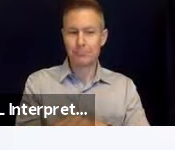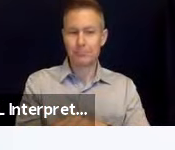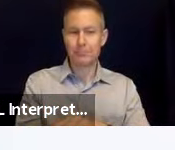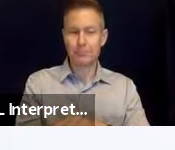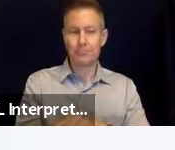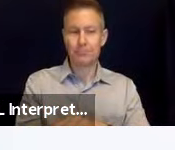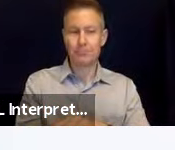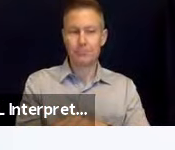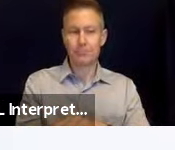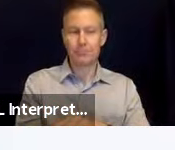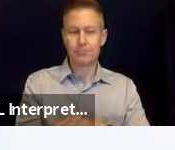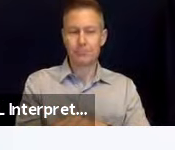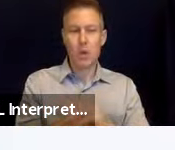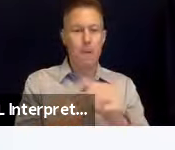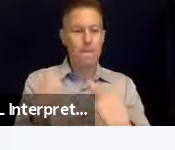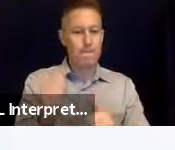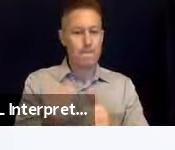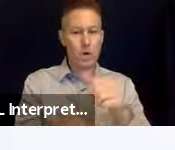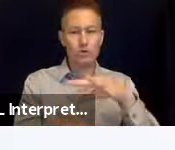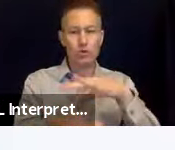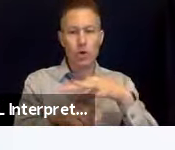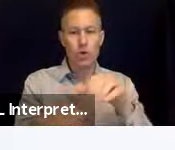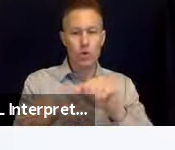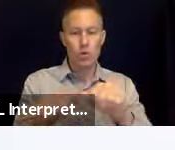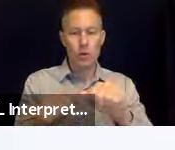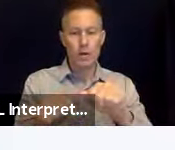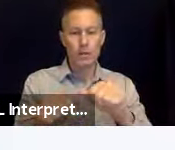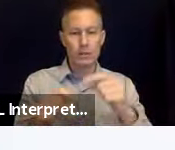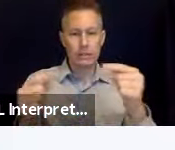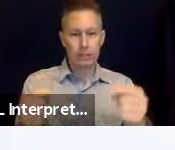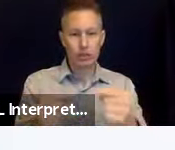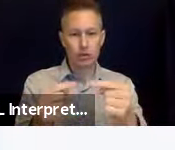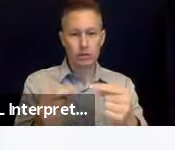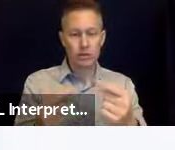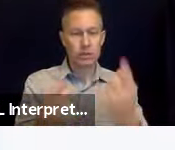of most earthquake injuries?